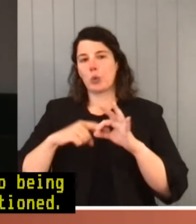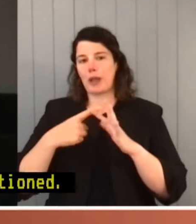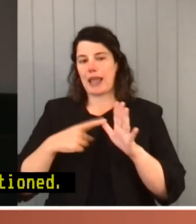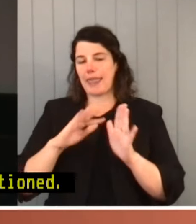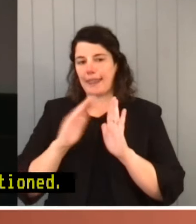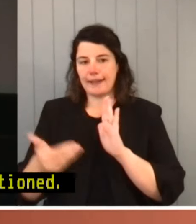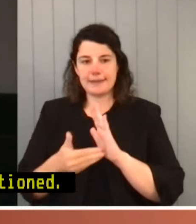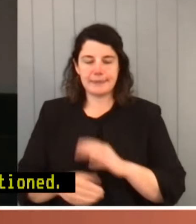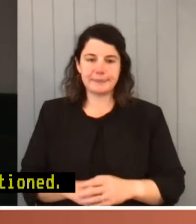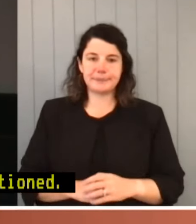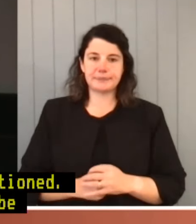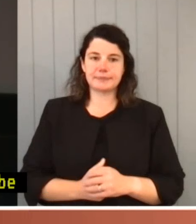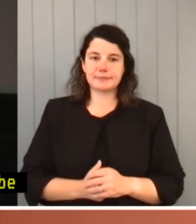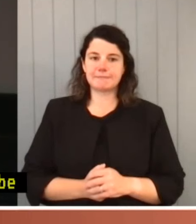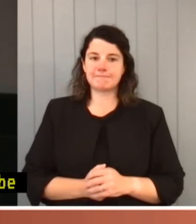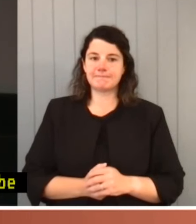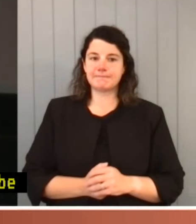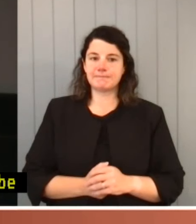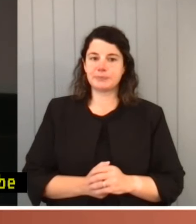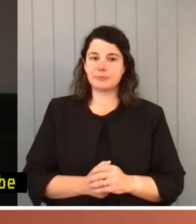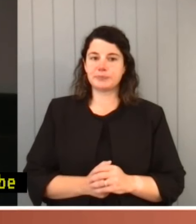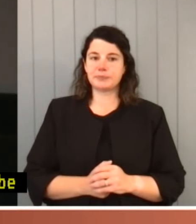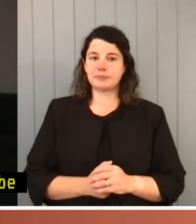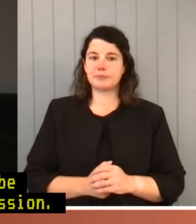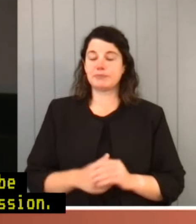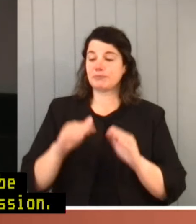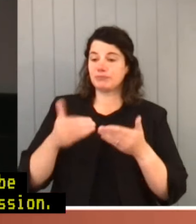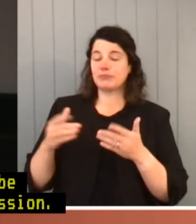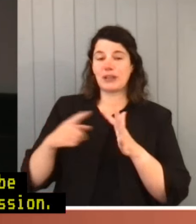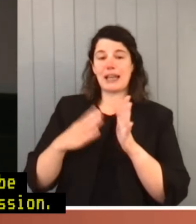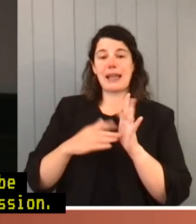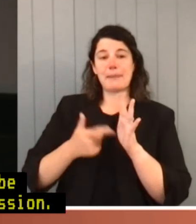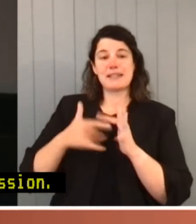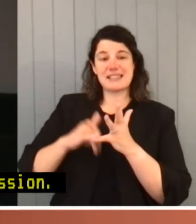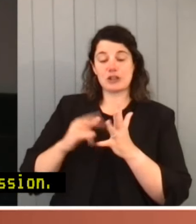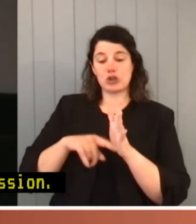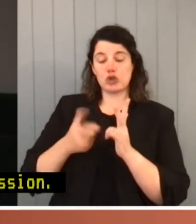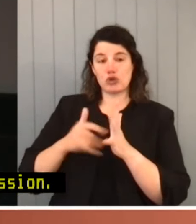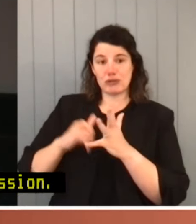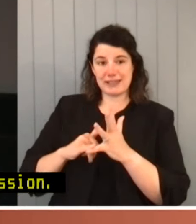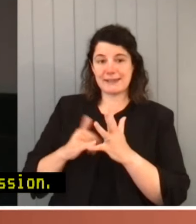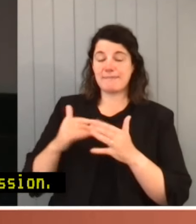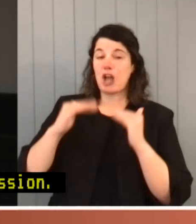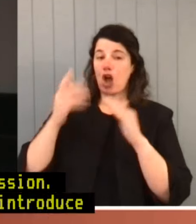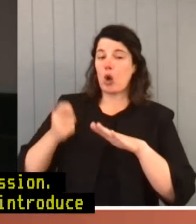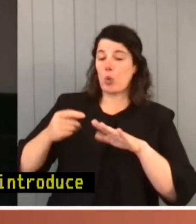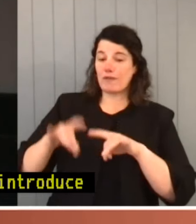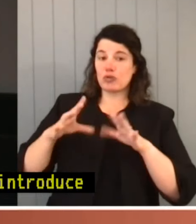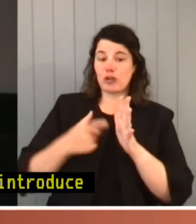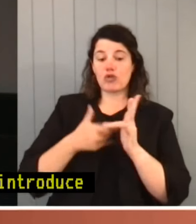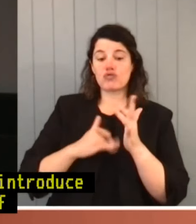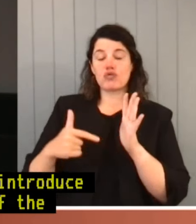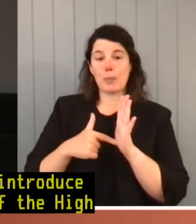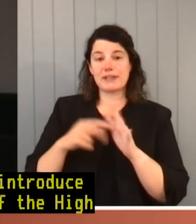It's my great pleasure to introduce the eminent jurist and former Chief Justice of the High Court of Australia, the Honourable Robert French AC,